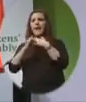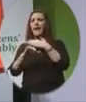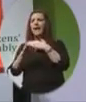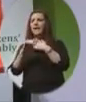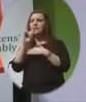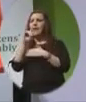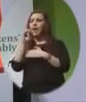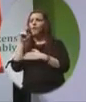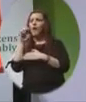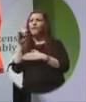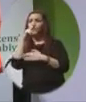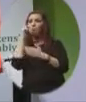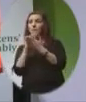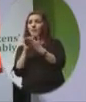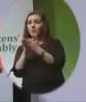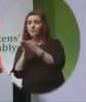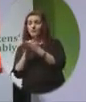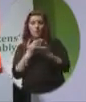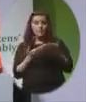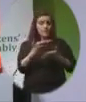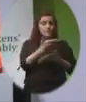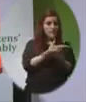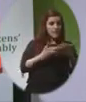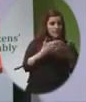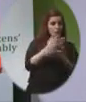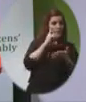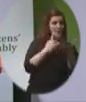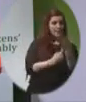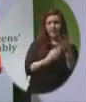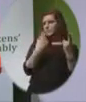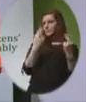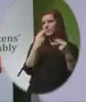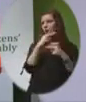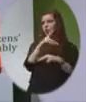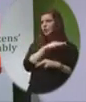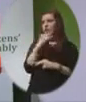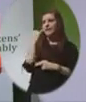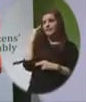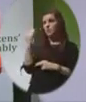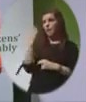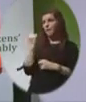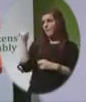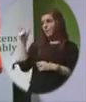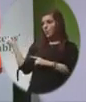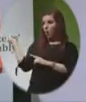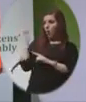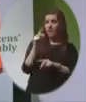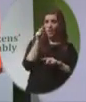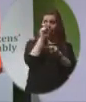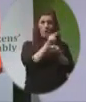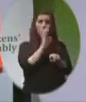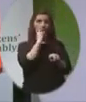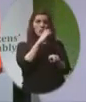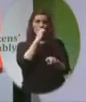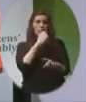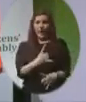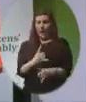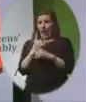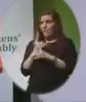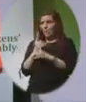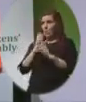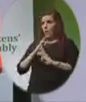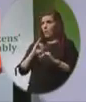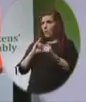discussing with other people, we decided this was probably not a terribly good idea because it does not really help women who have got to make the decision